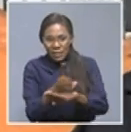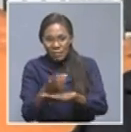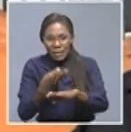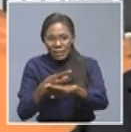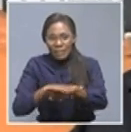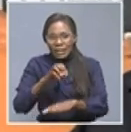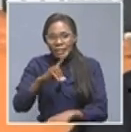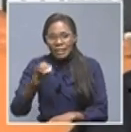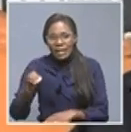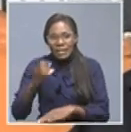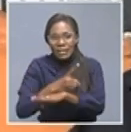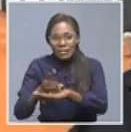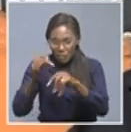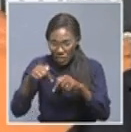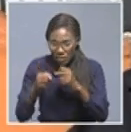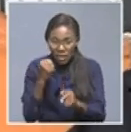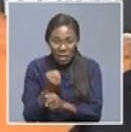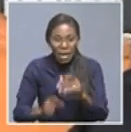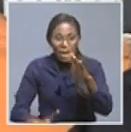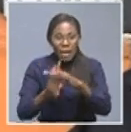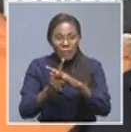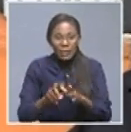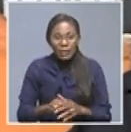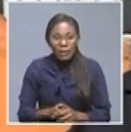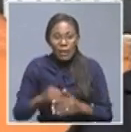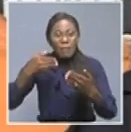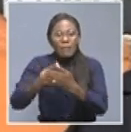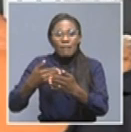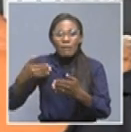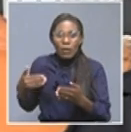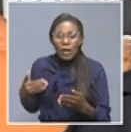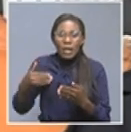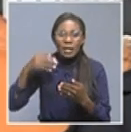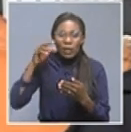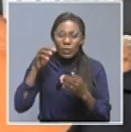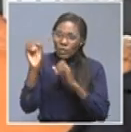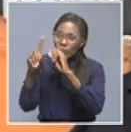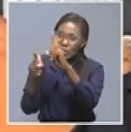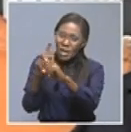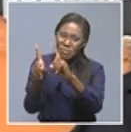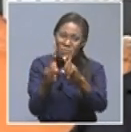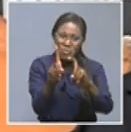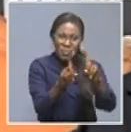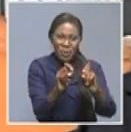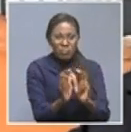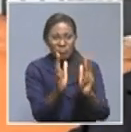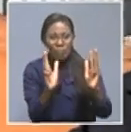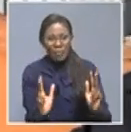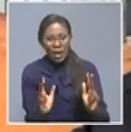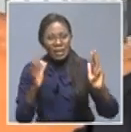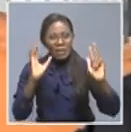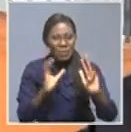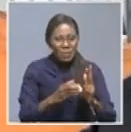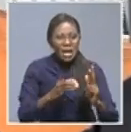10th of December 2023. So now before that we are now urging to the general public especially